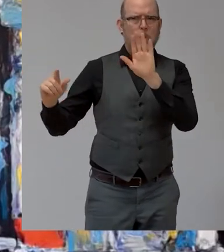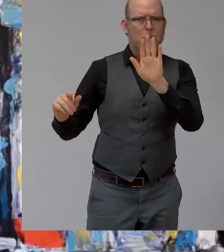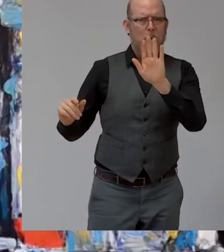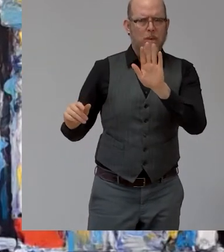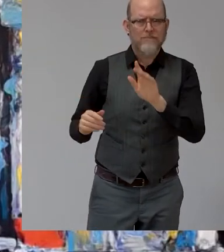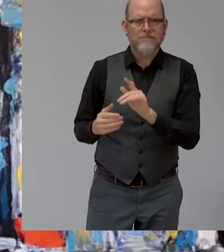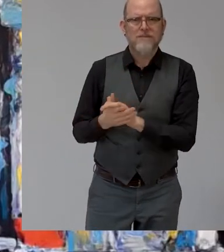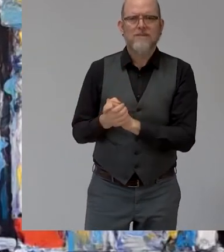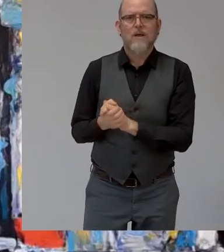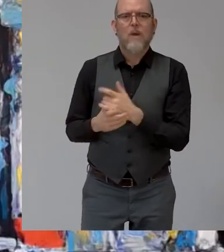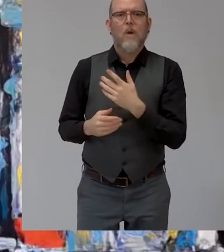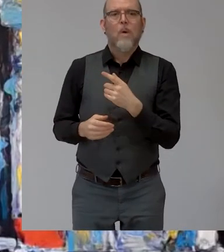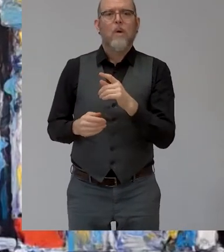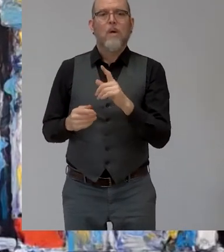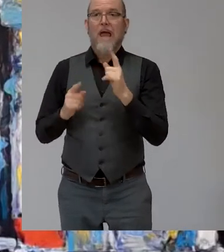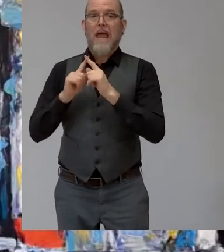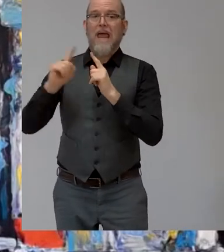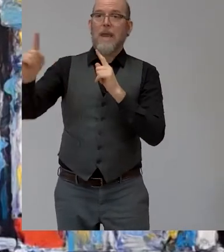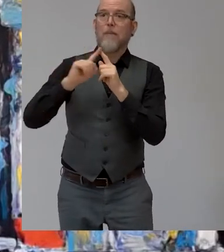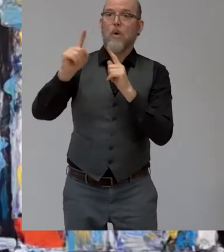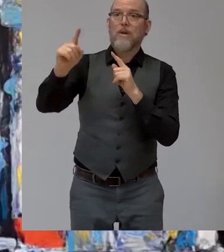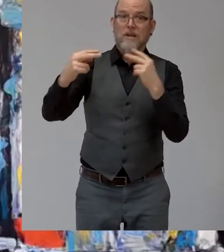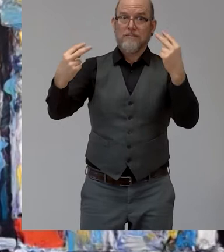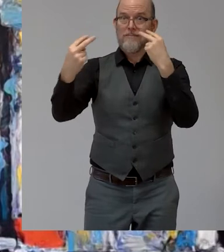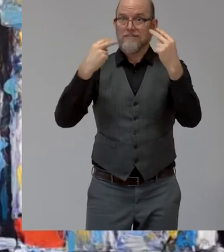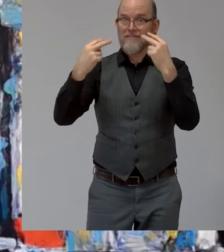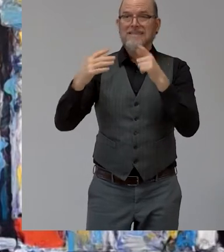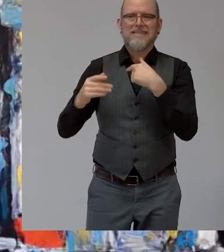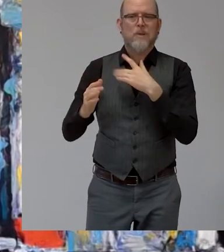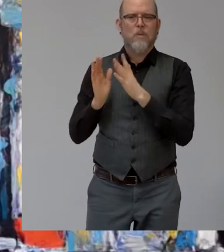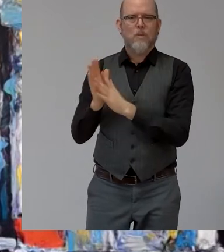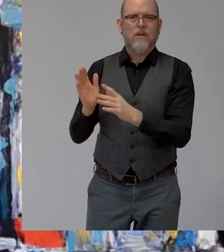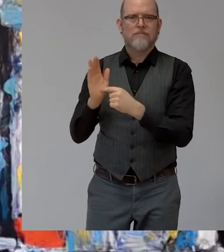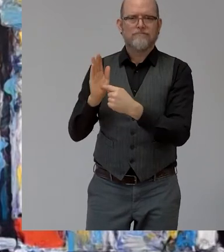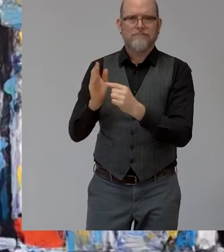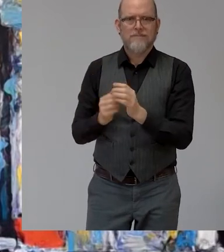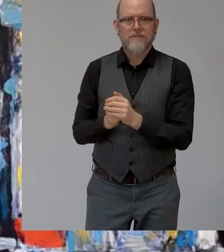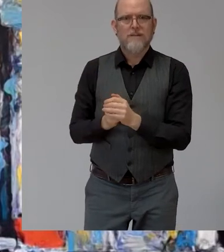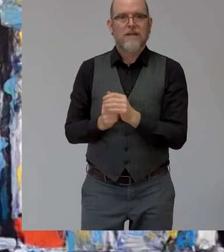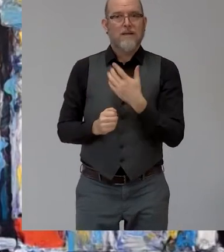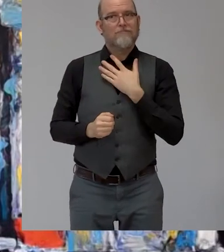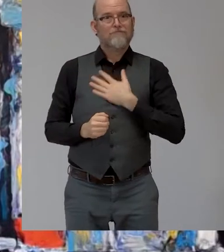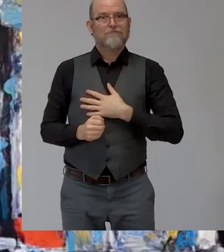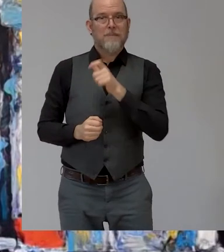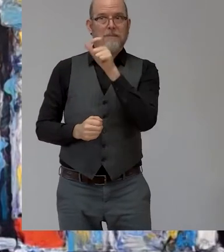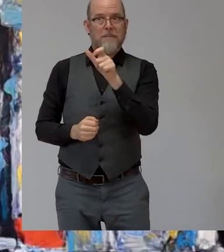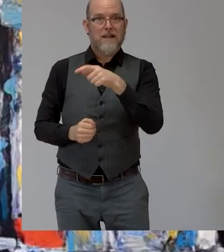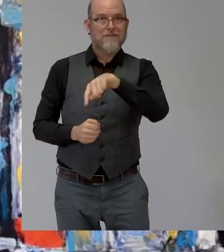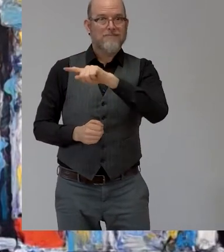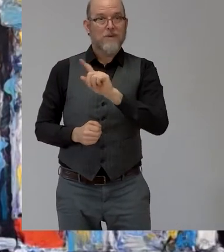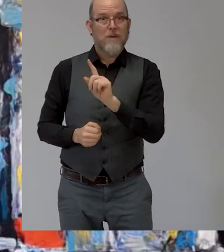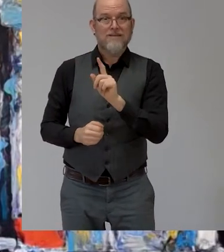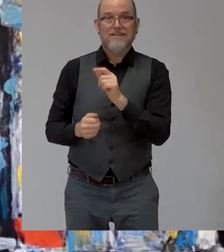connecting from remote will be able to see it but i would like people who are participating on their own to um